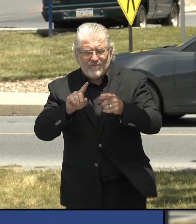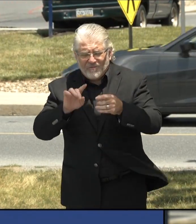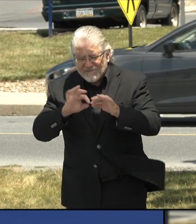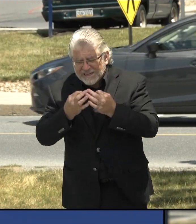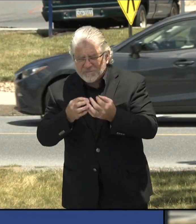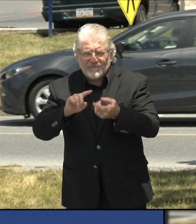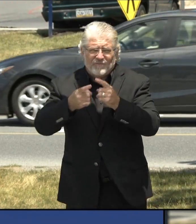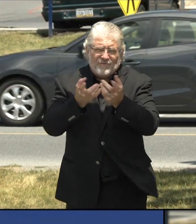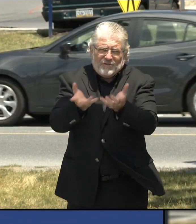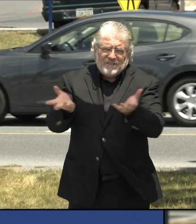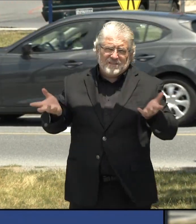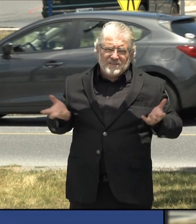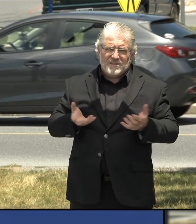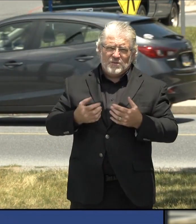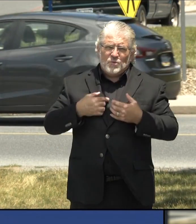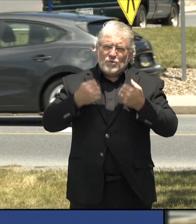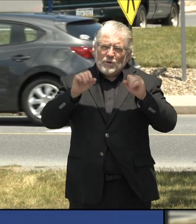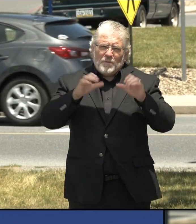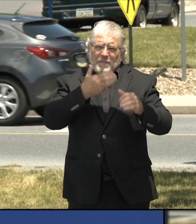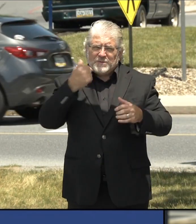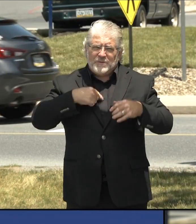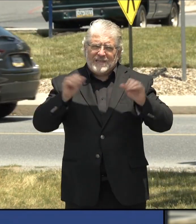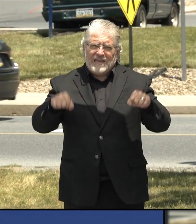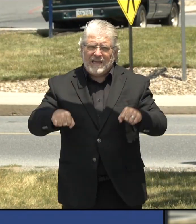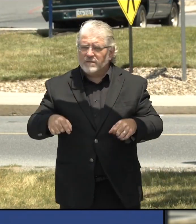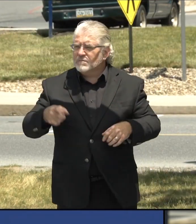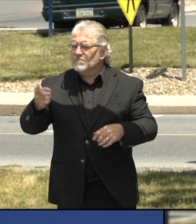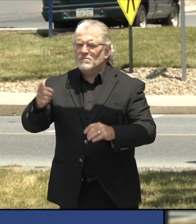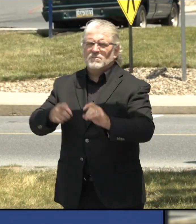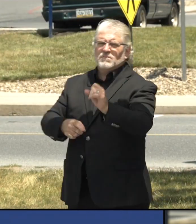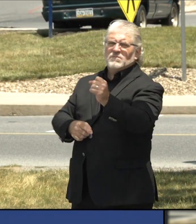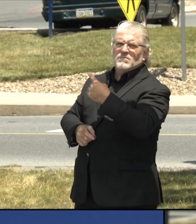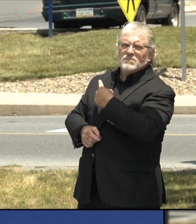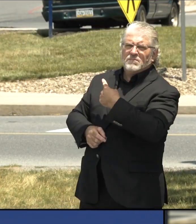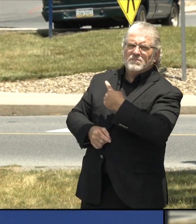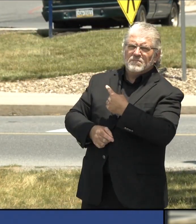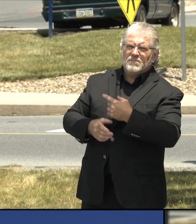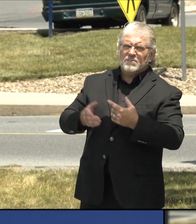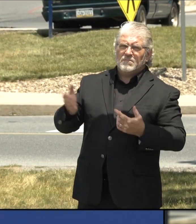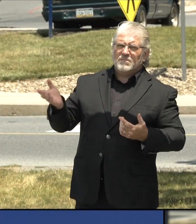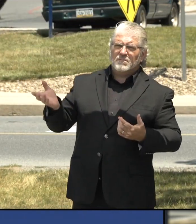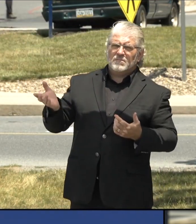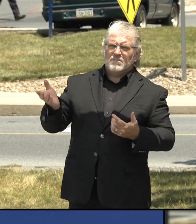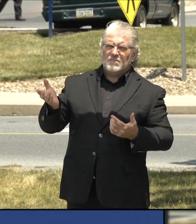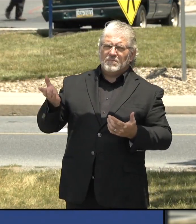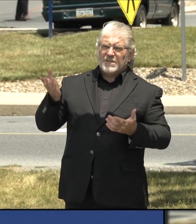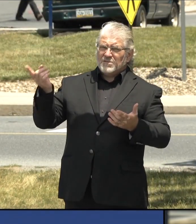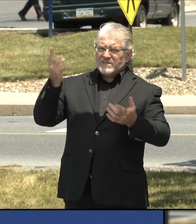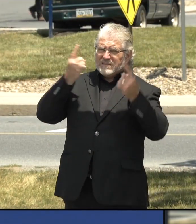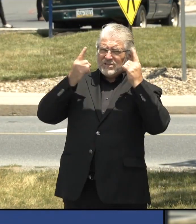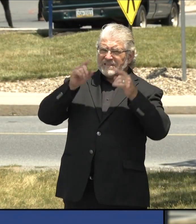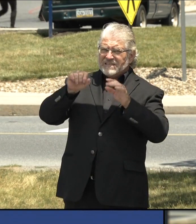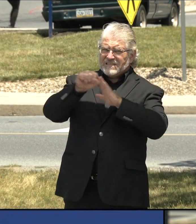we're doing the best we can. Are you considering expanding, statewide instituting that ban on bars in restaurants, drinking in bars?